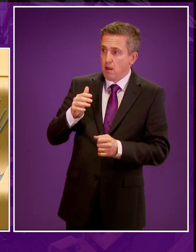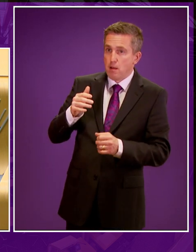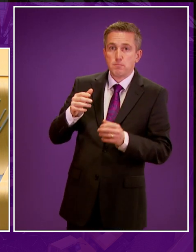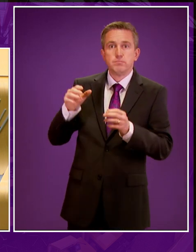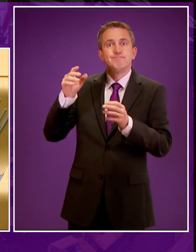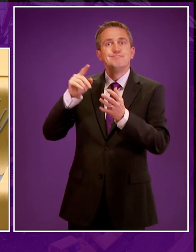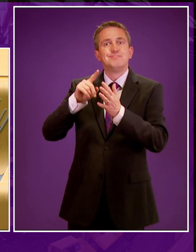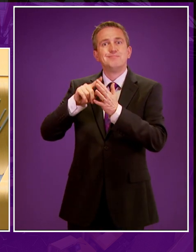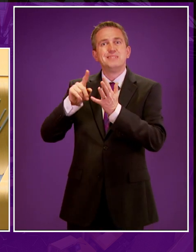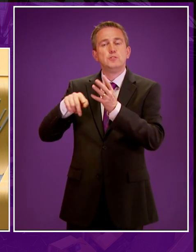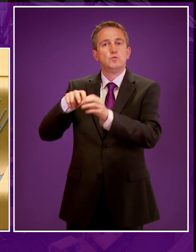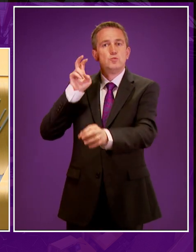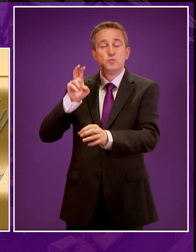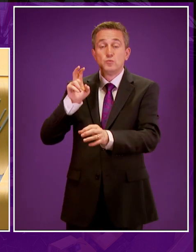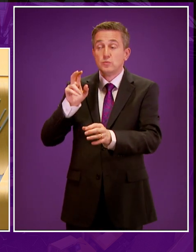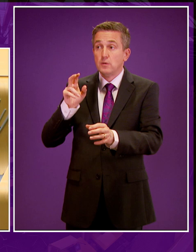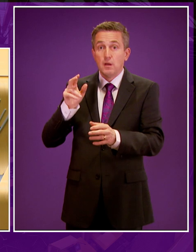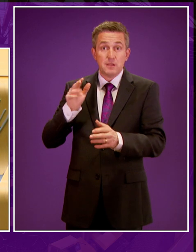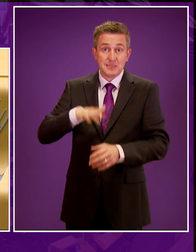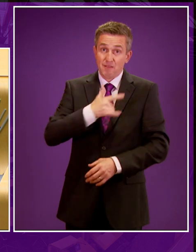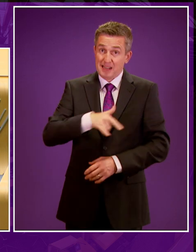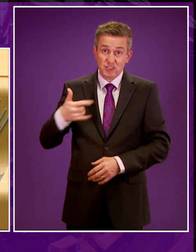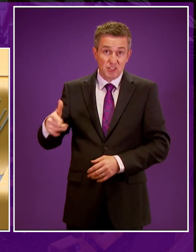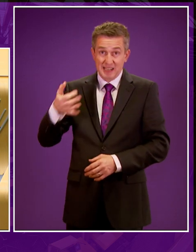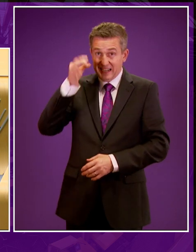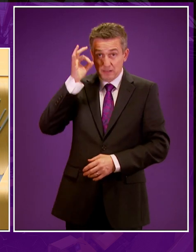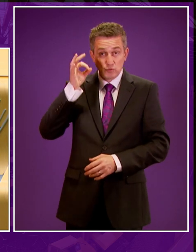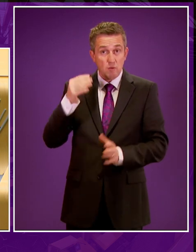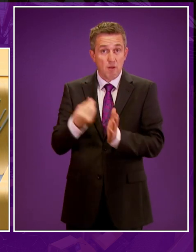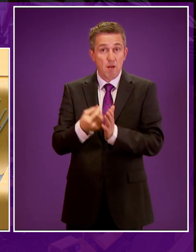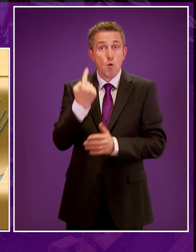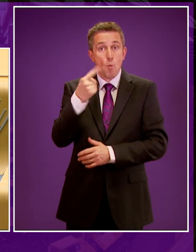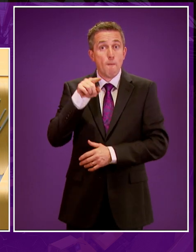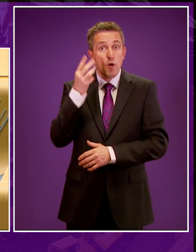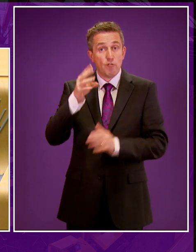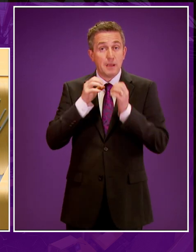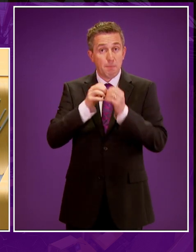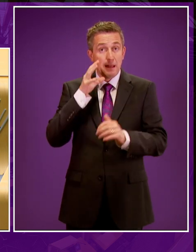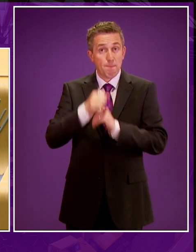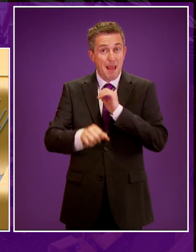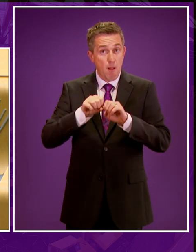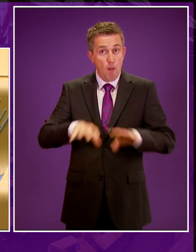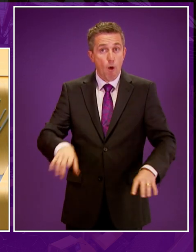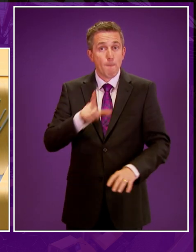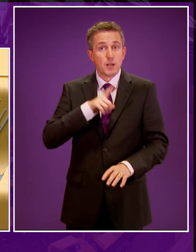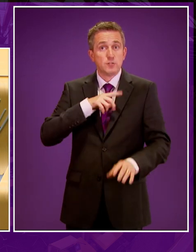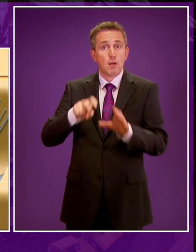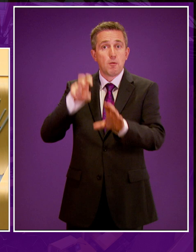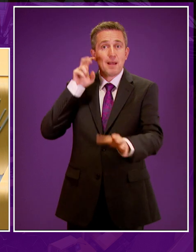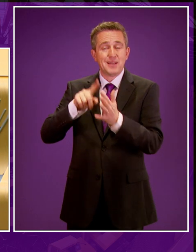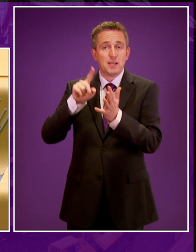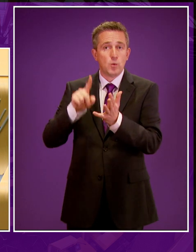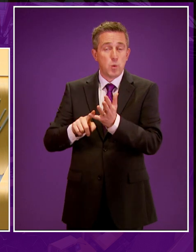of Brexit, which for South Lanarkshire Council could be as much as £1.3 billion lost to the local economy,